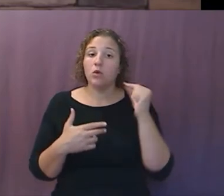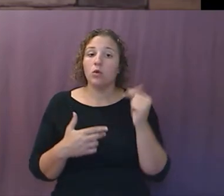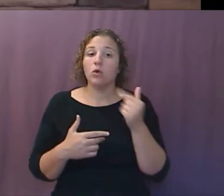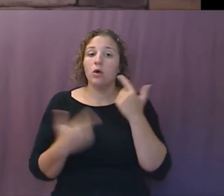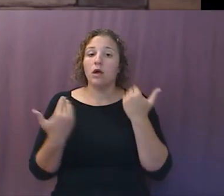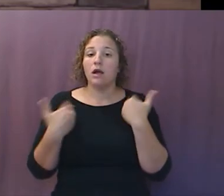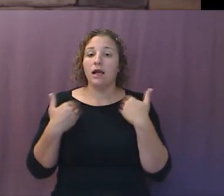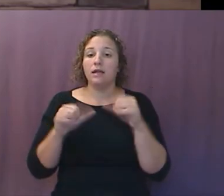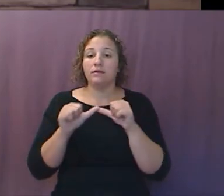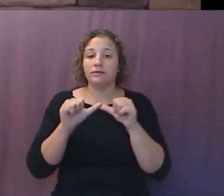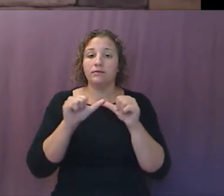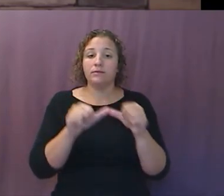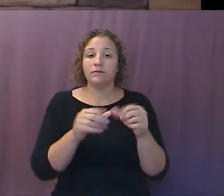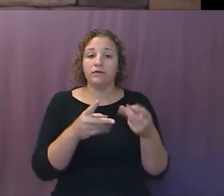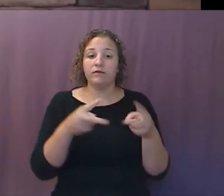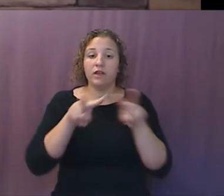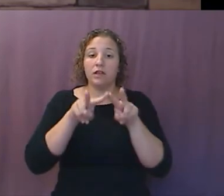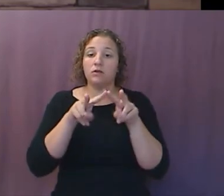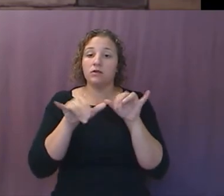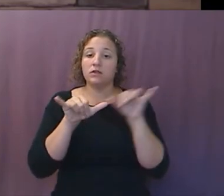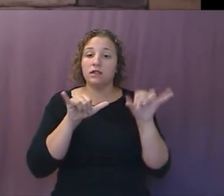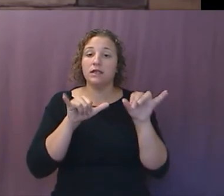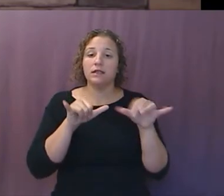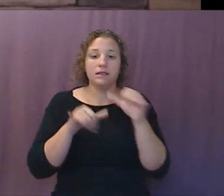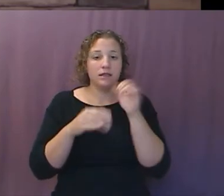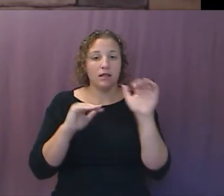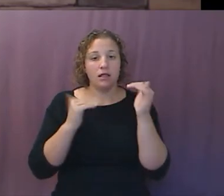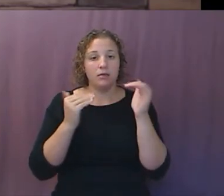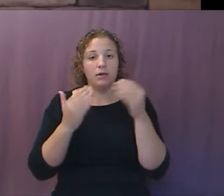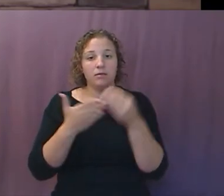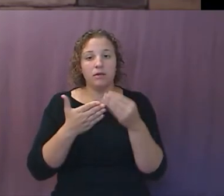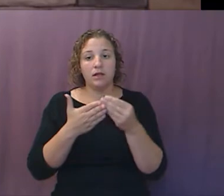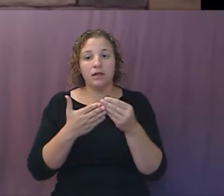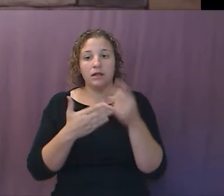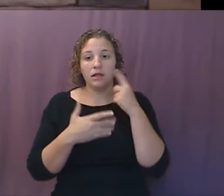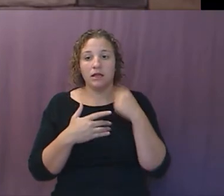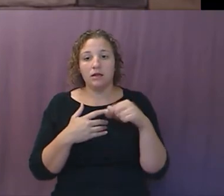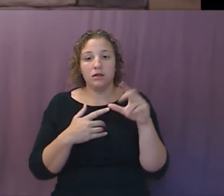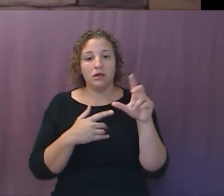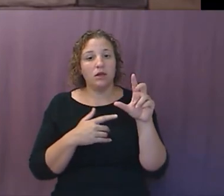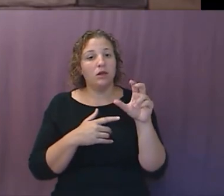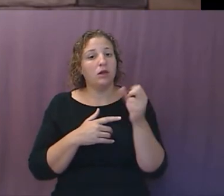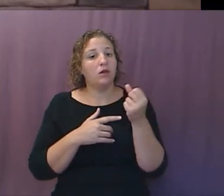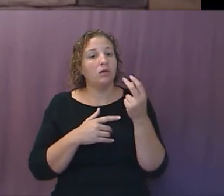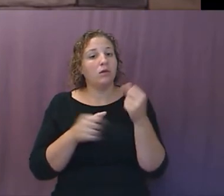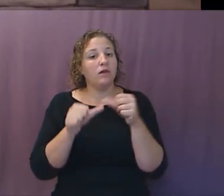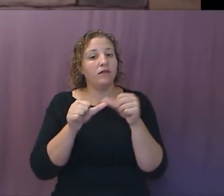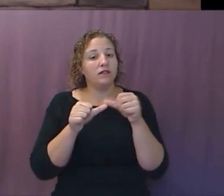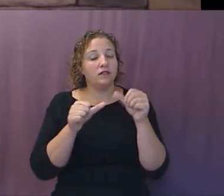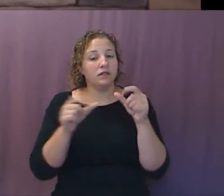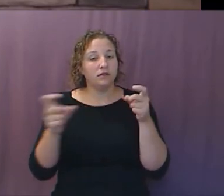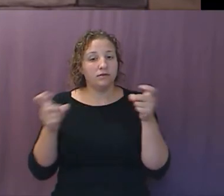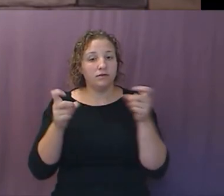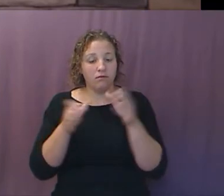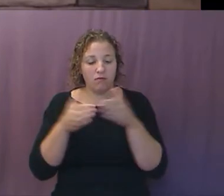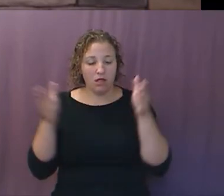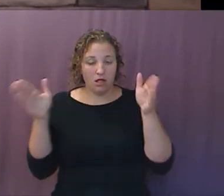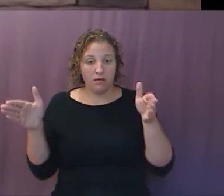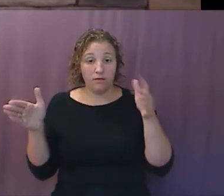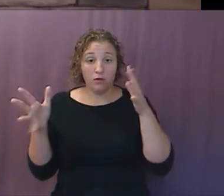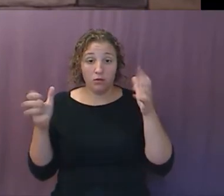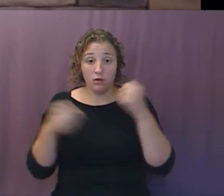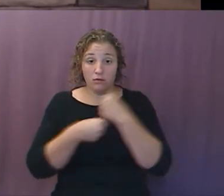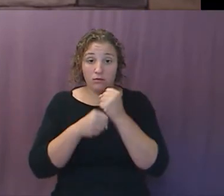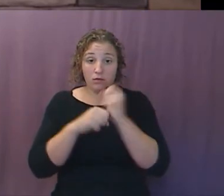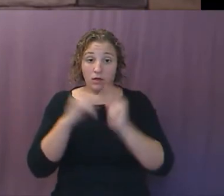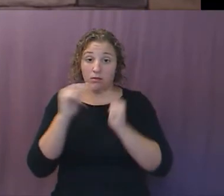a measuring rod. It no more restricts the money supply than the 12 inches in a foot restricts the size of a building you might wish to construct. All